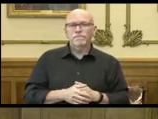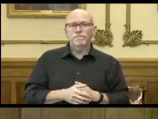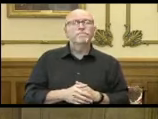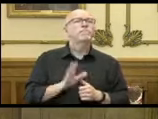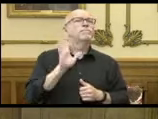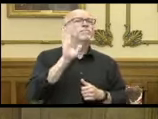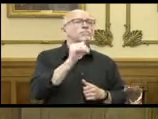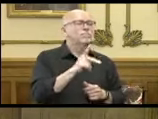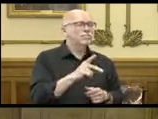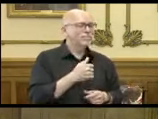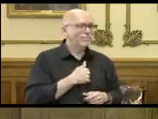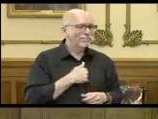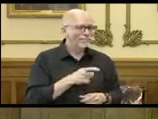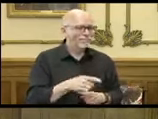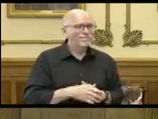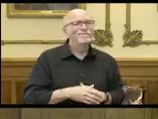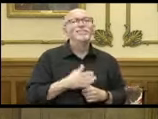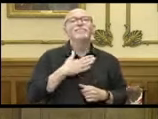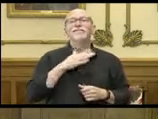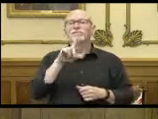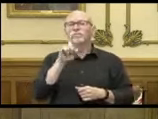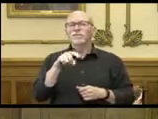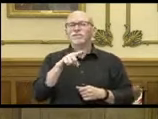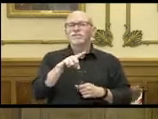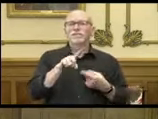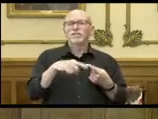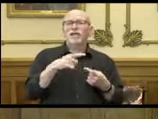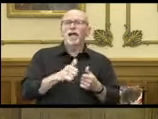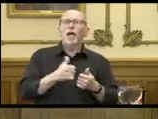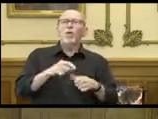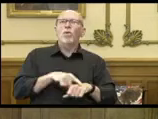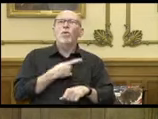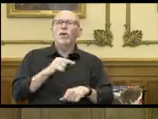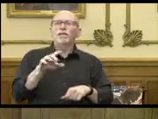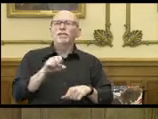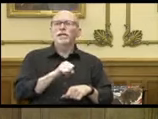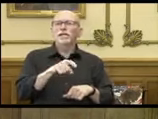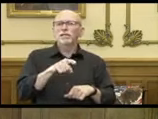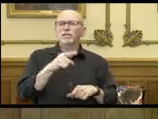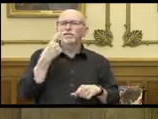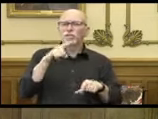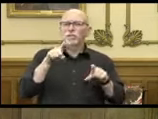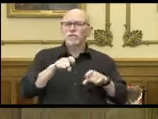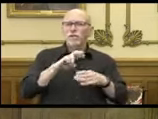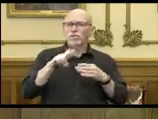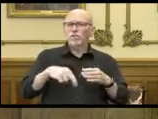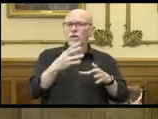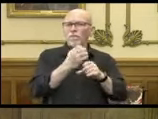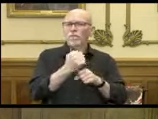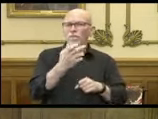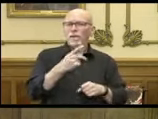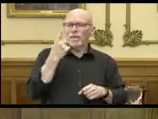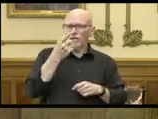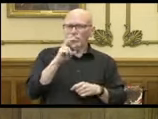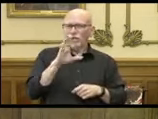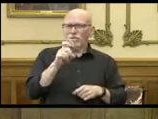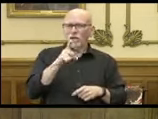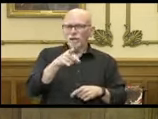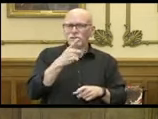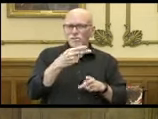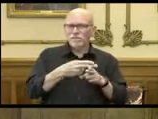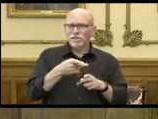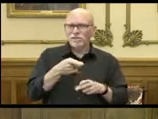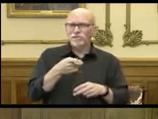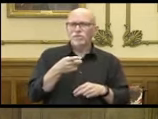All right, here I am. My question is about the amount of time it takes to get test results. I believe, Dr. Box, it was you who had